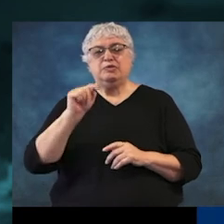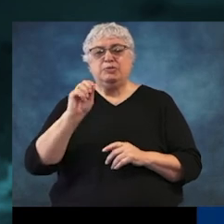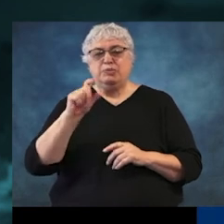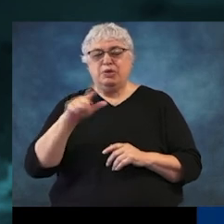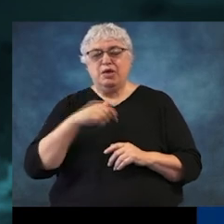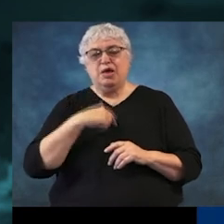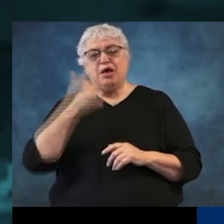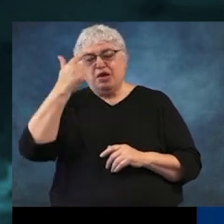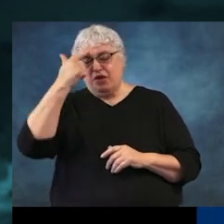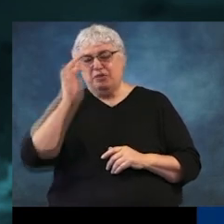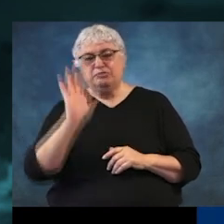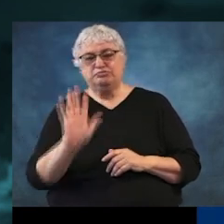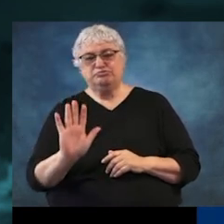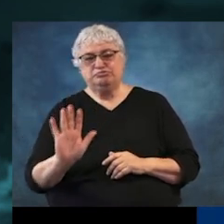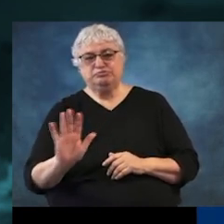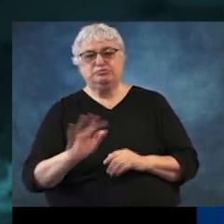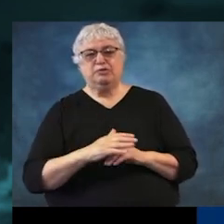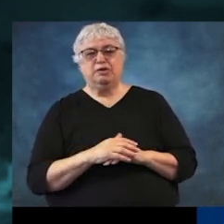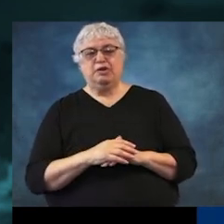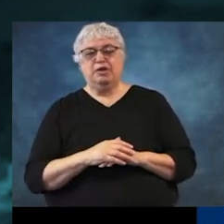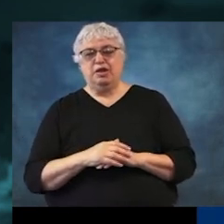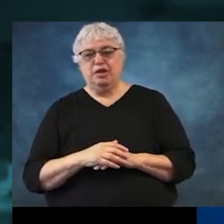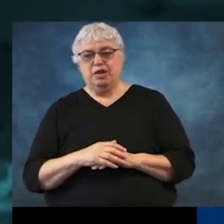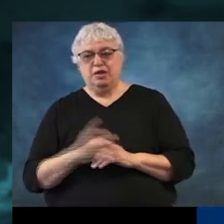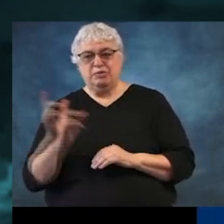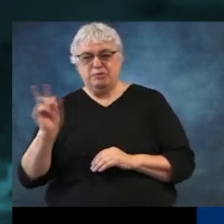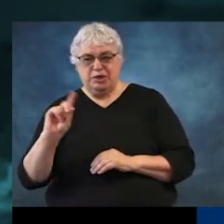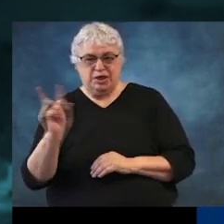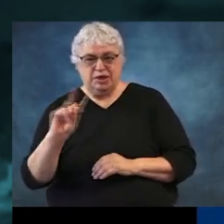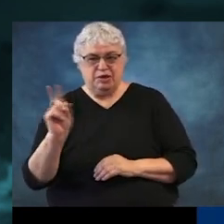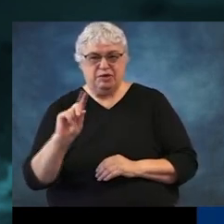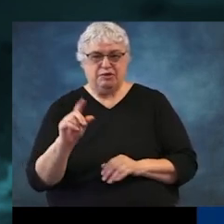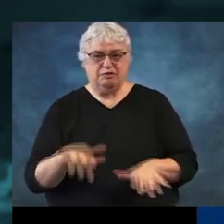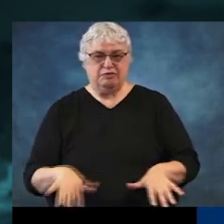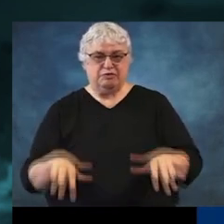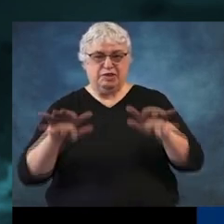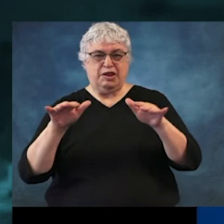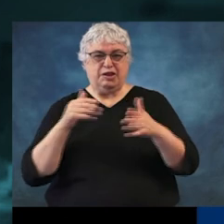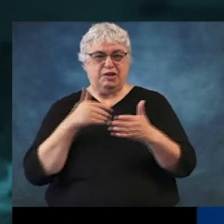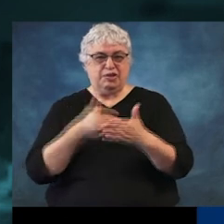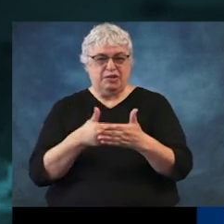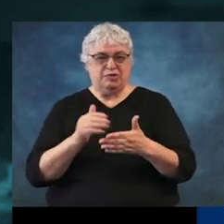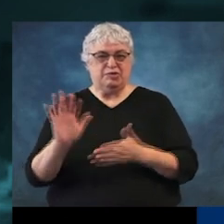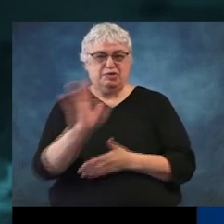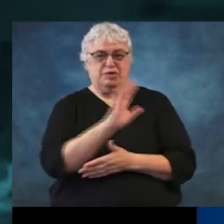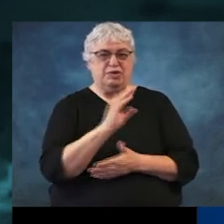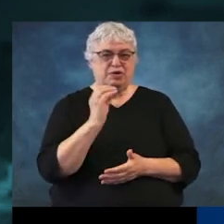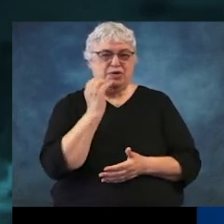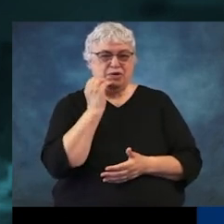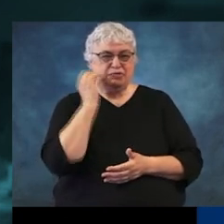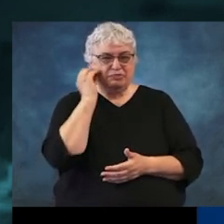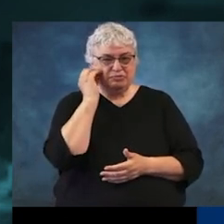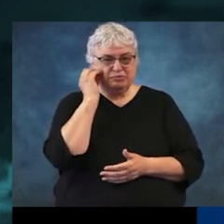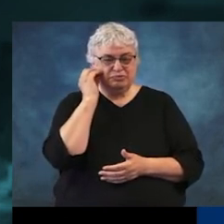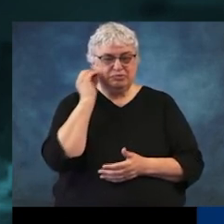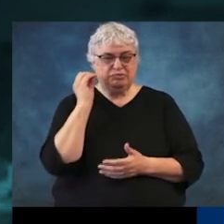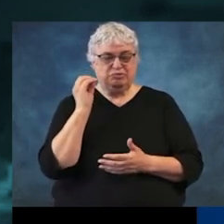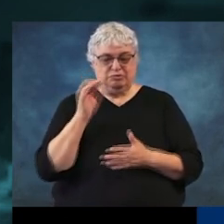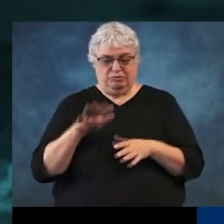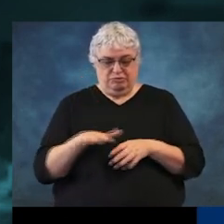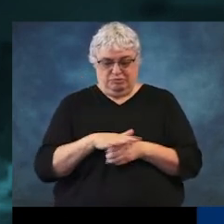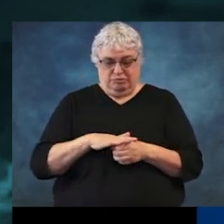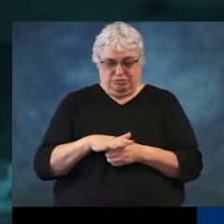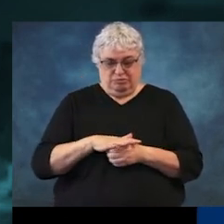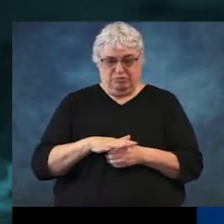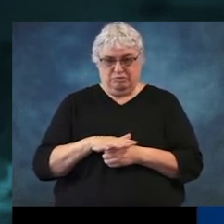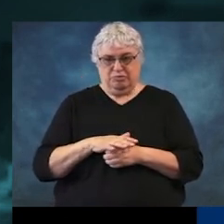make you aware of where we're having flooding and, you know, kind of how close your particular property is to the